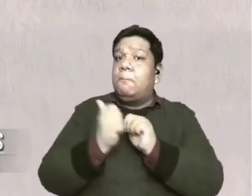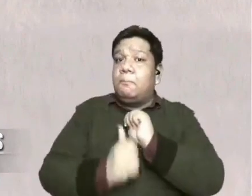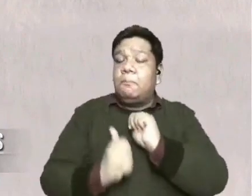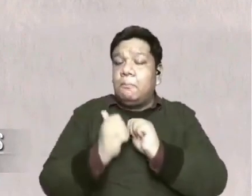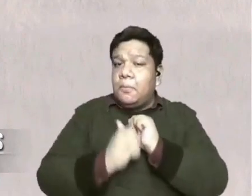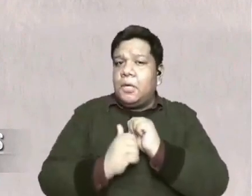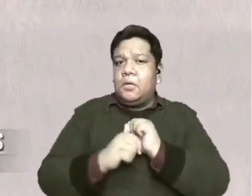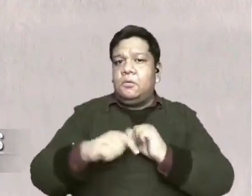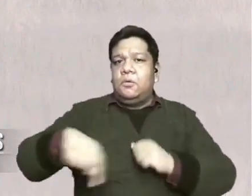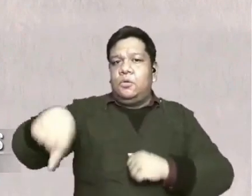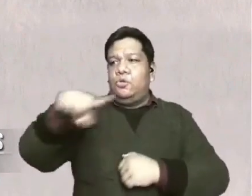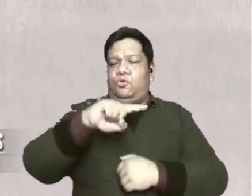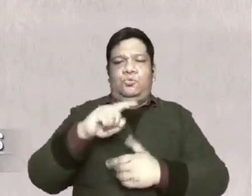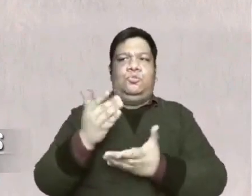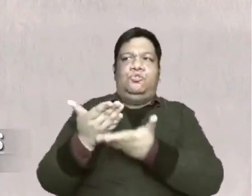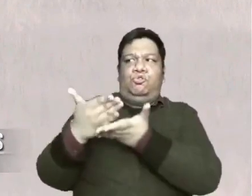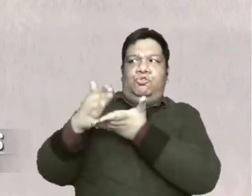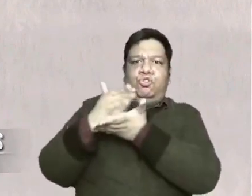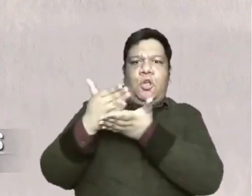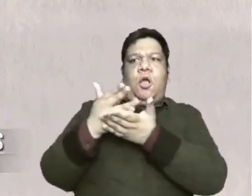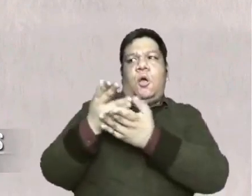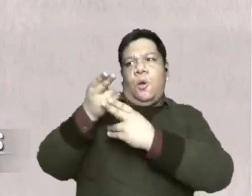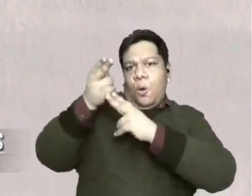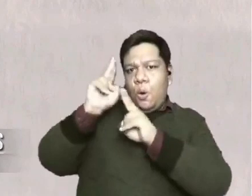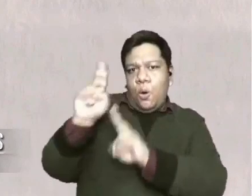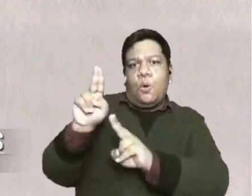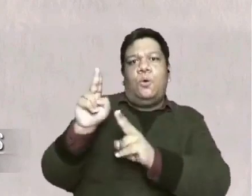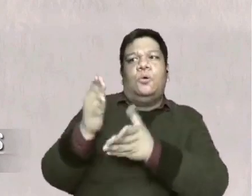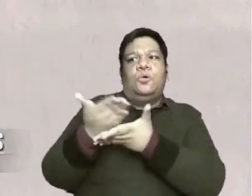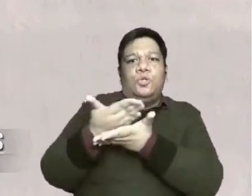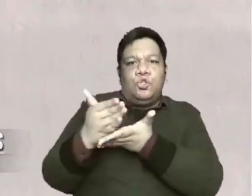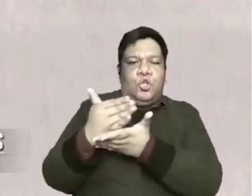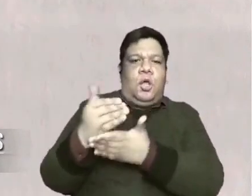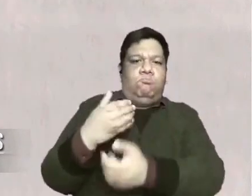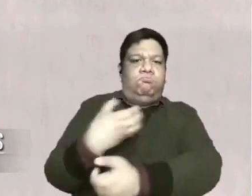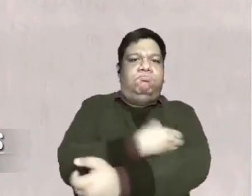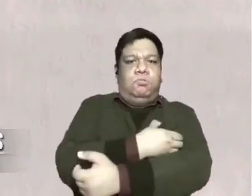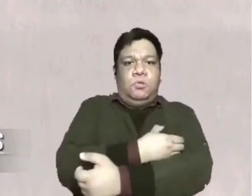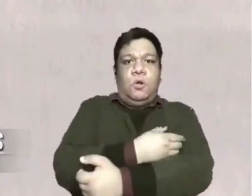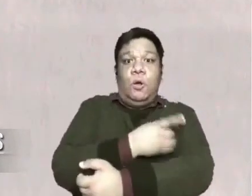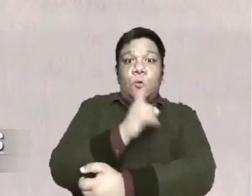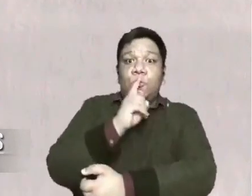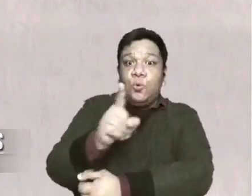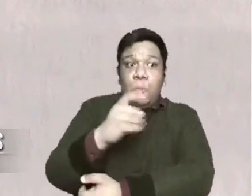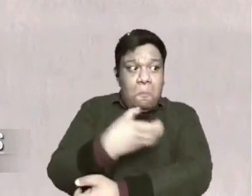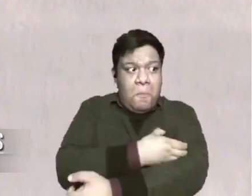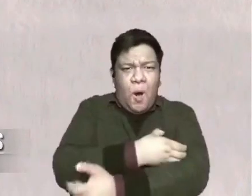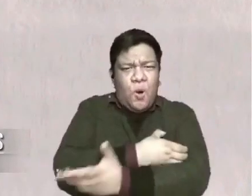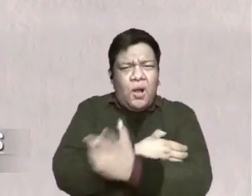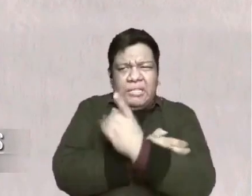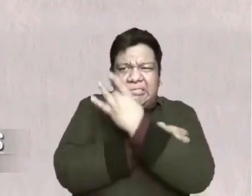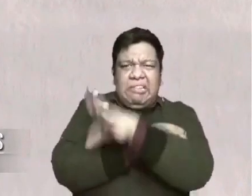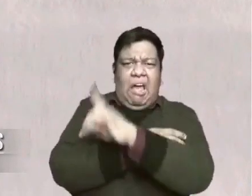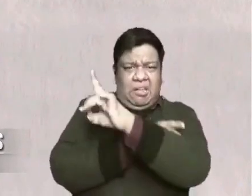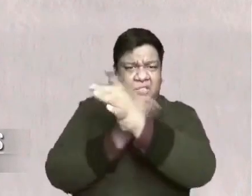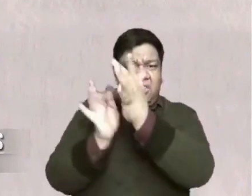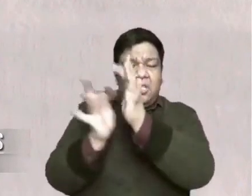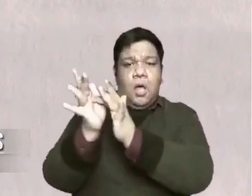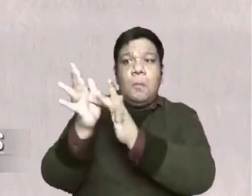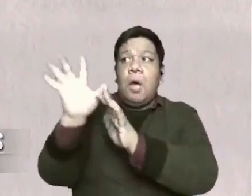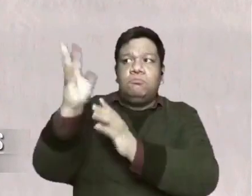in the position where you share with that honor and divine power that only belongs to Jesus Christ